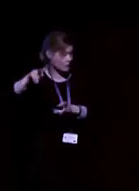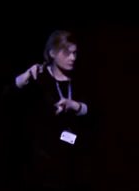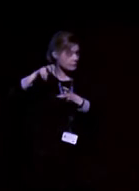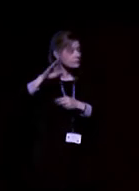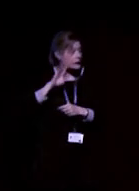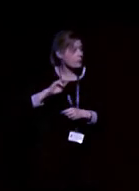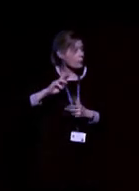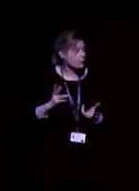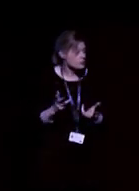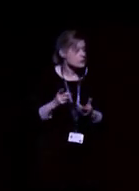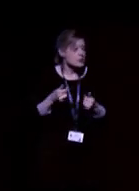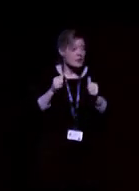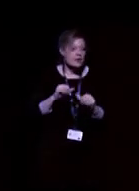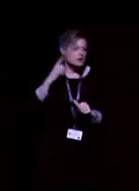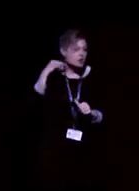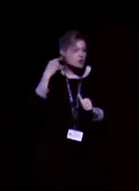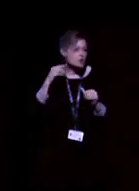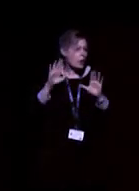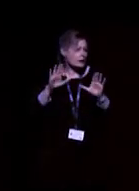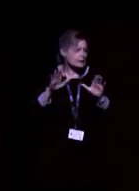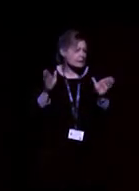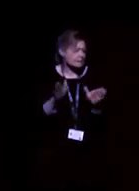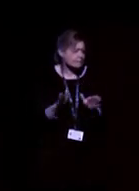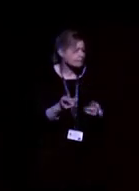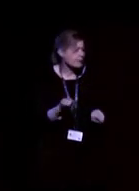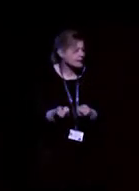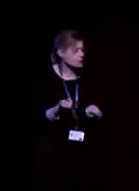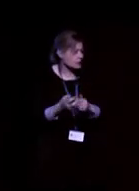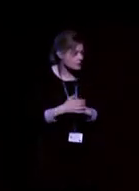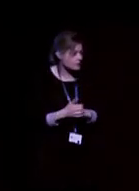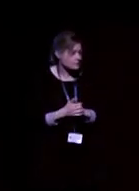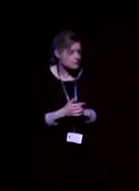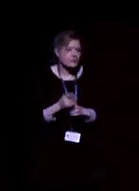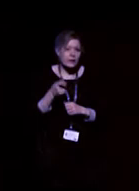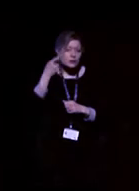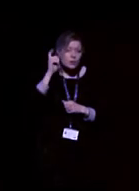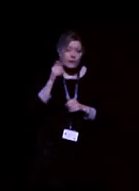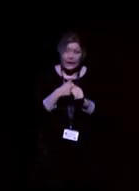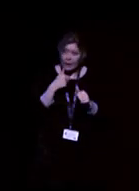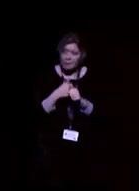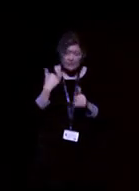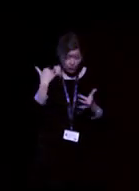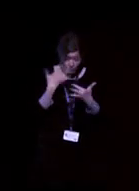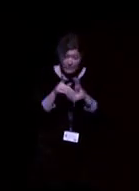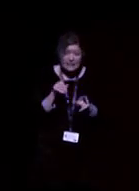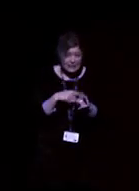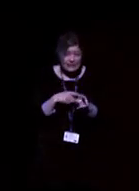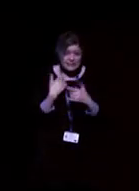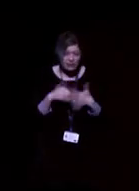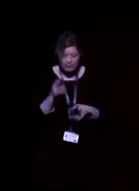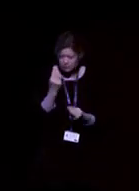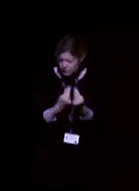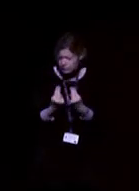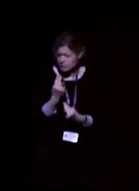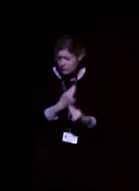There we've got noise management. So this is an area that manufacturers have been working on for many years and is still a